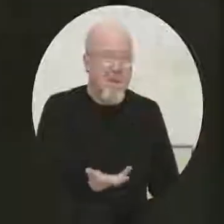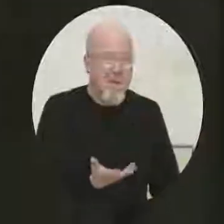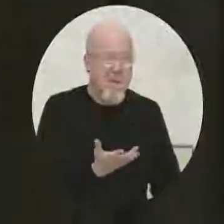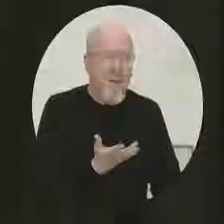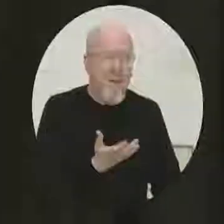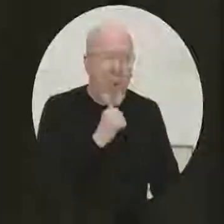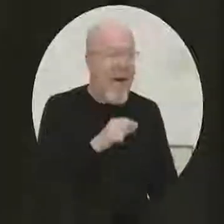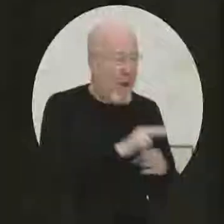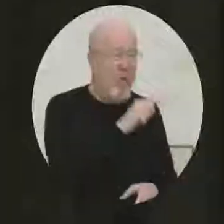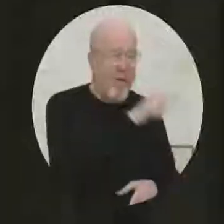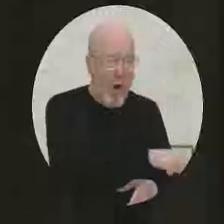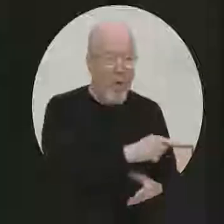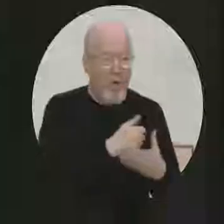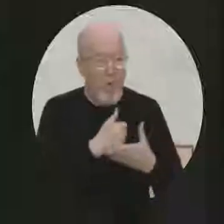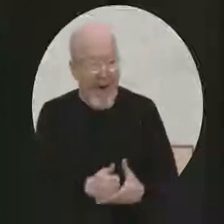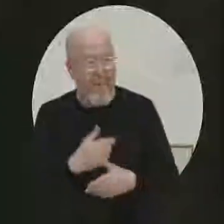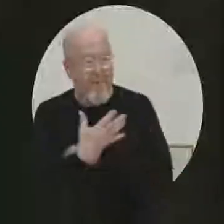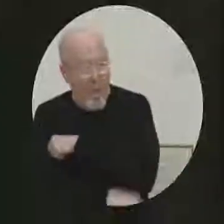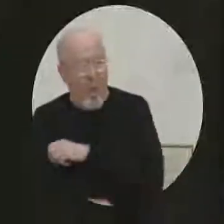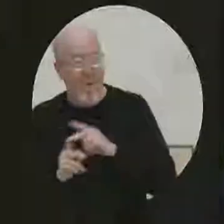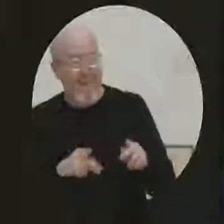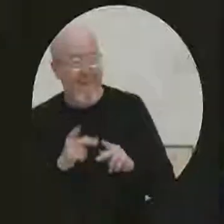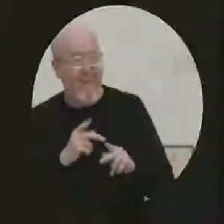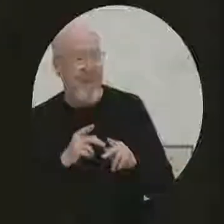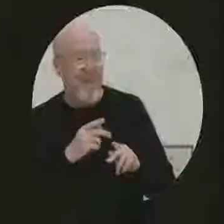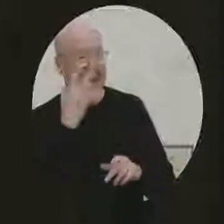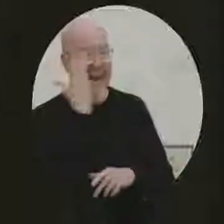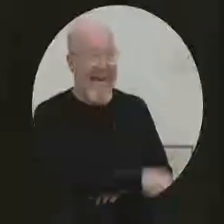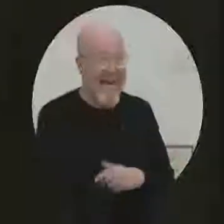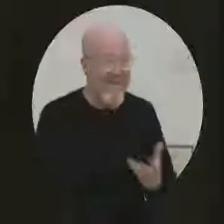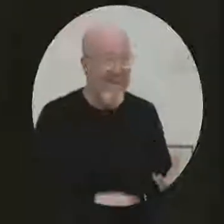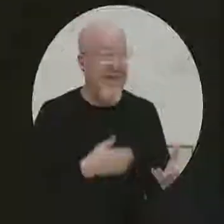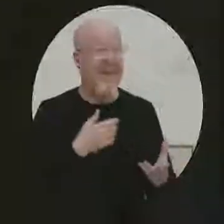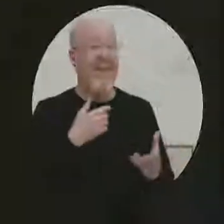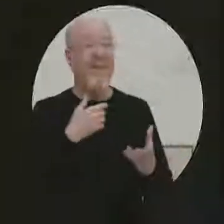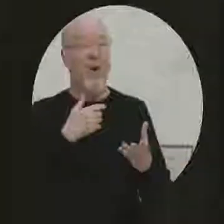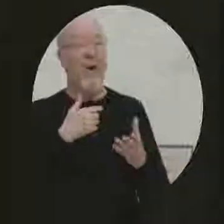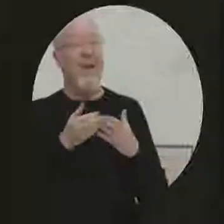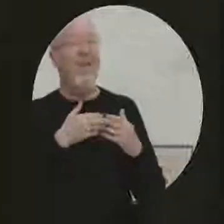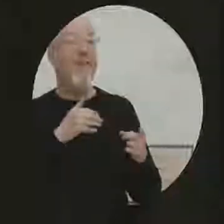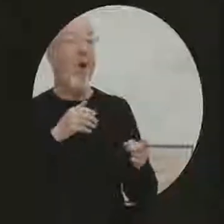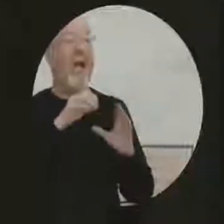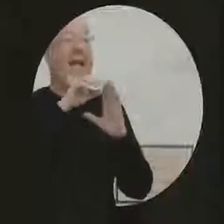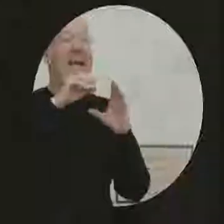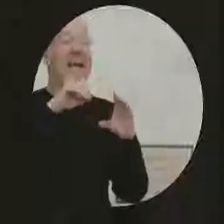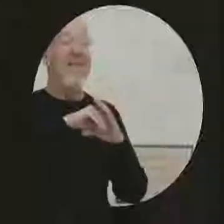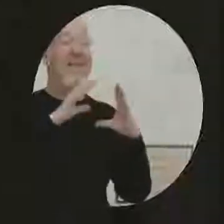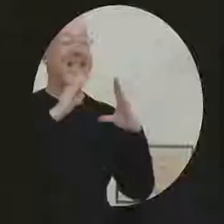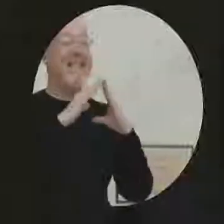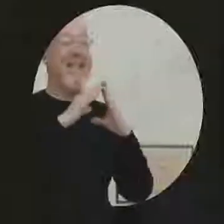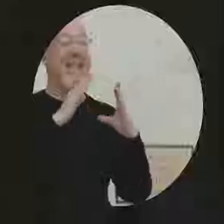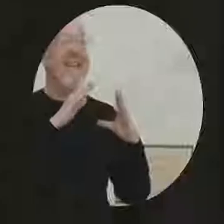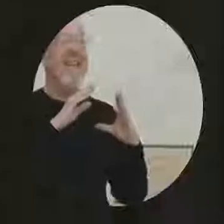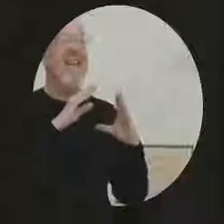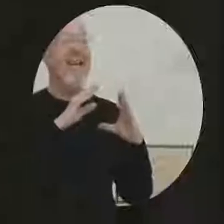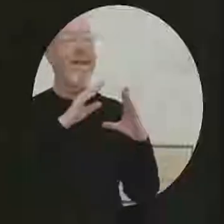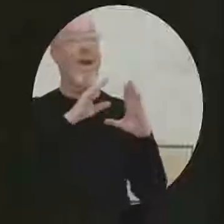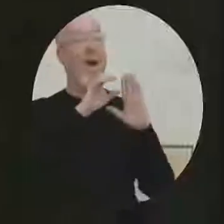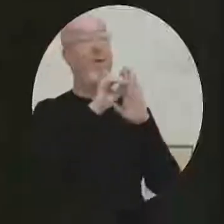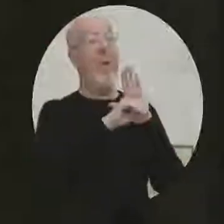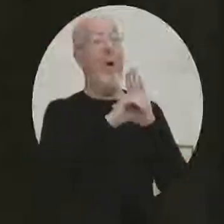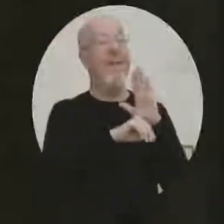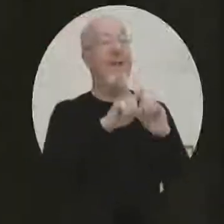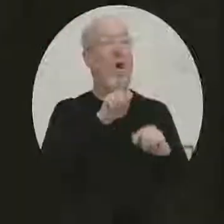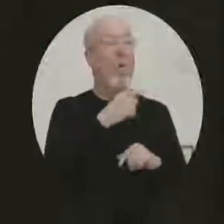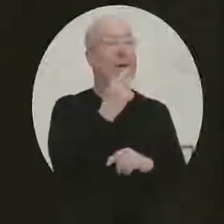people out of harm's way. So in the end, even though only two inches of water fell in New Orleans that day, what we saw was one of the greatest social